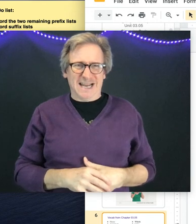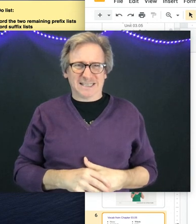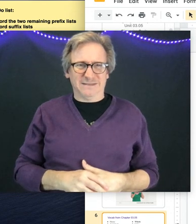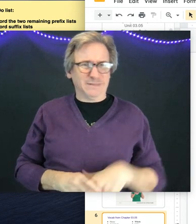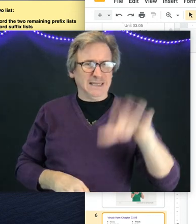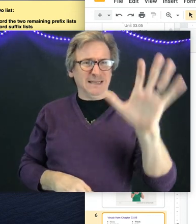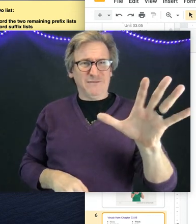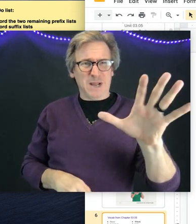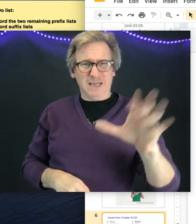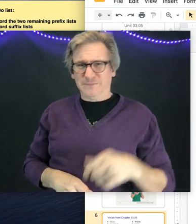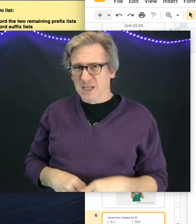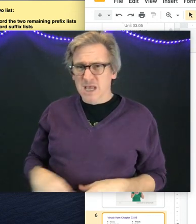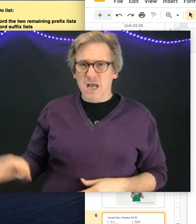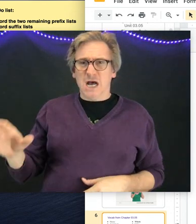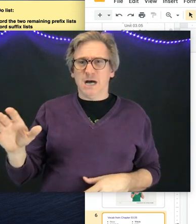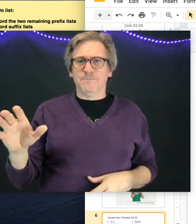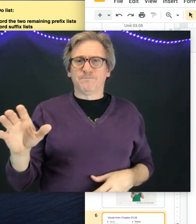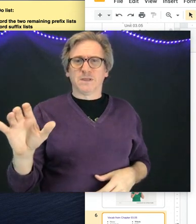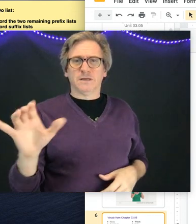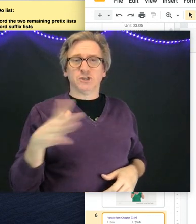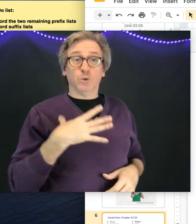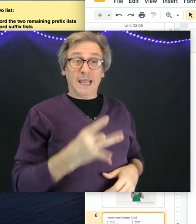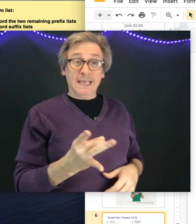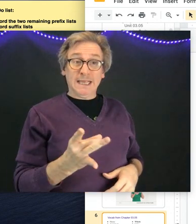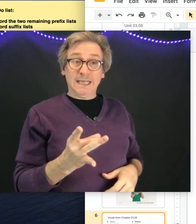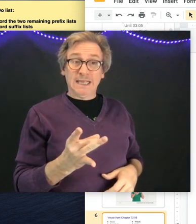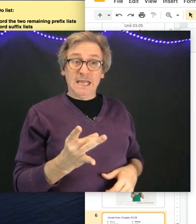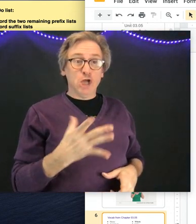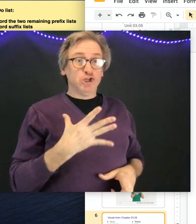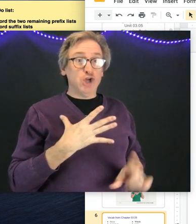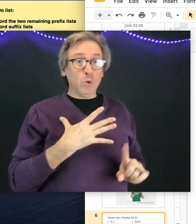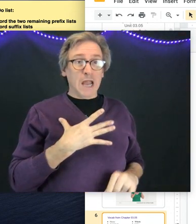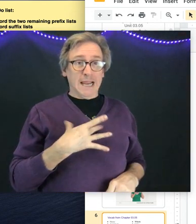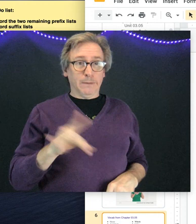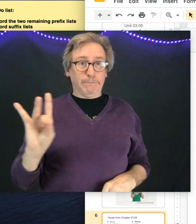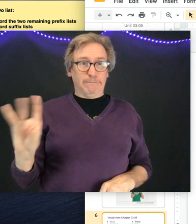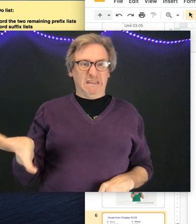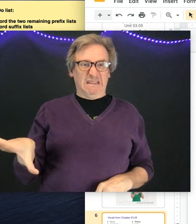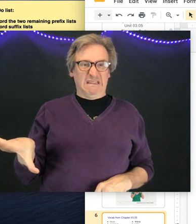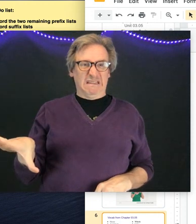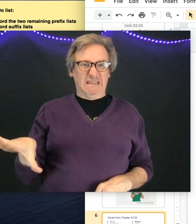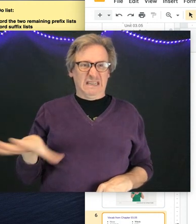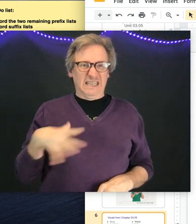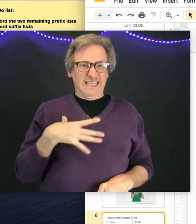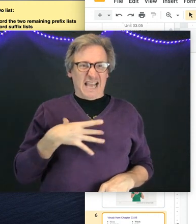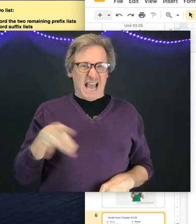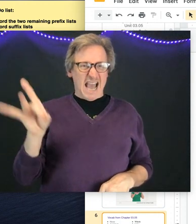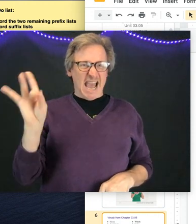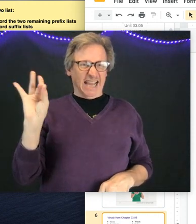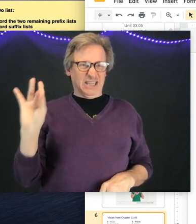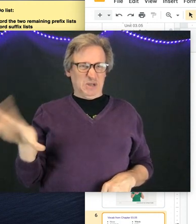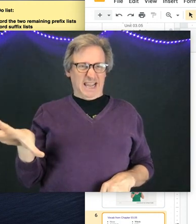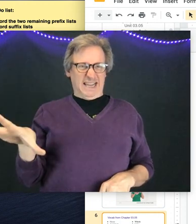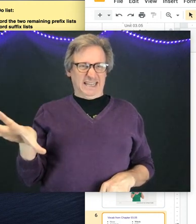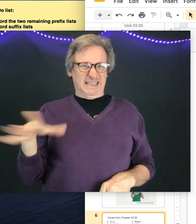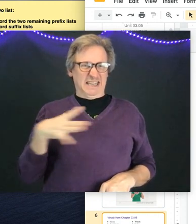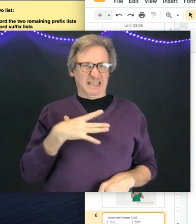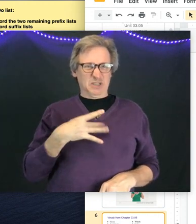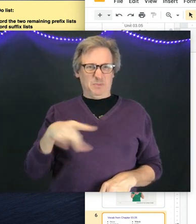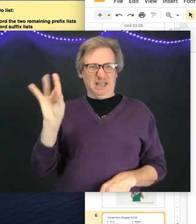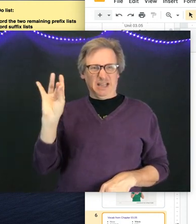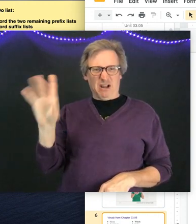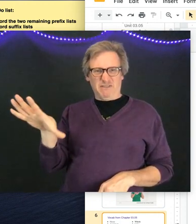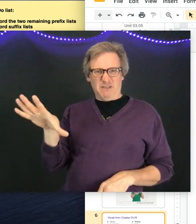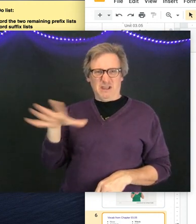weird Italian accent. Never mind. So like, don't like. Don't I don't like it.